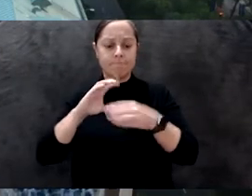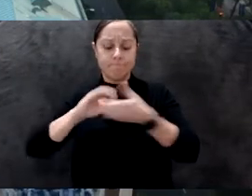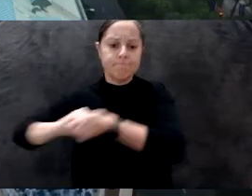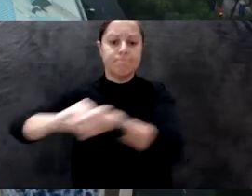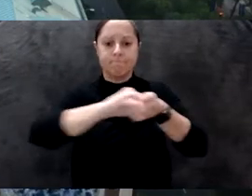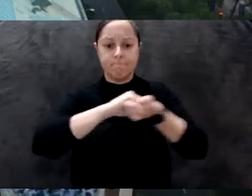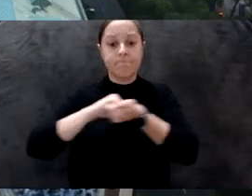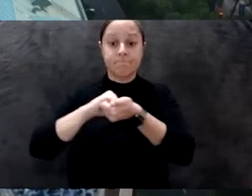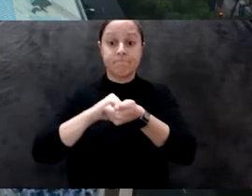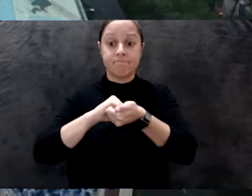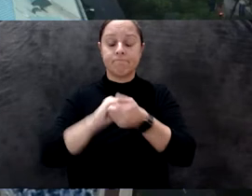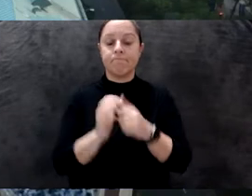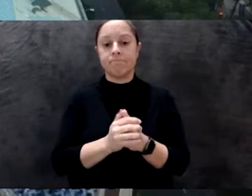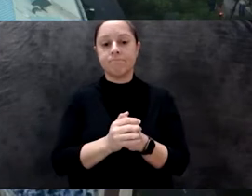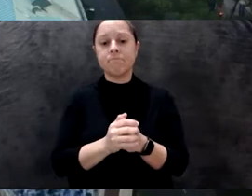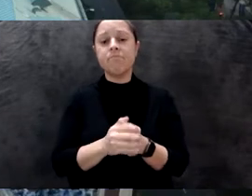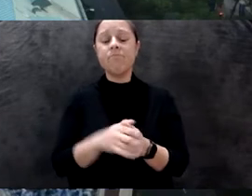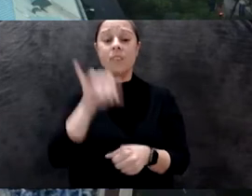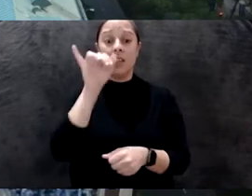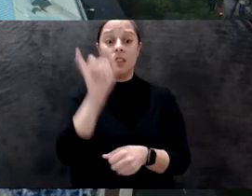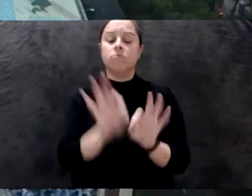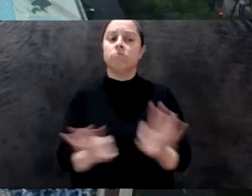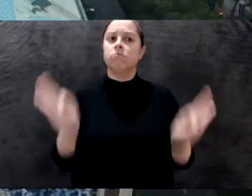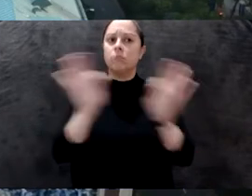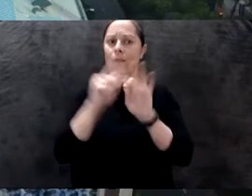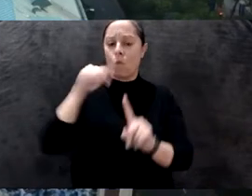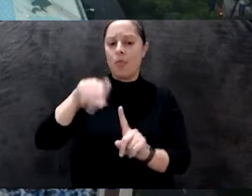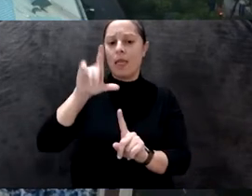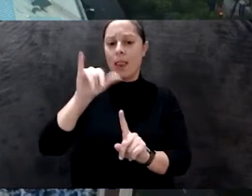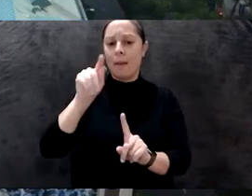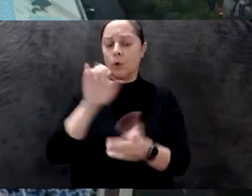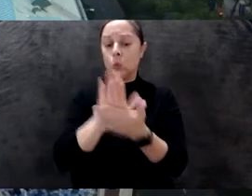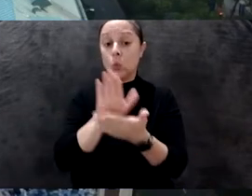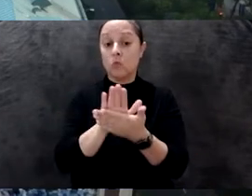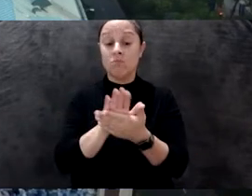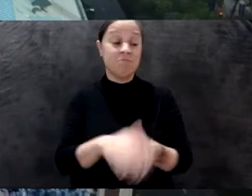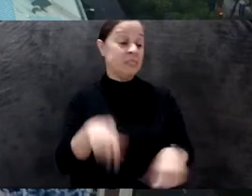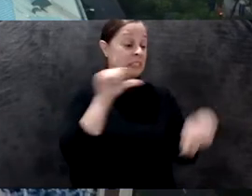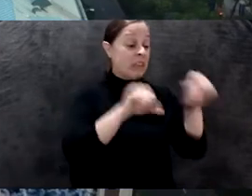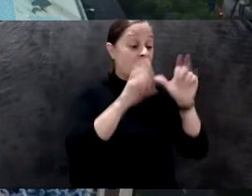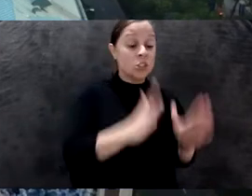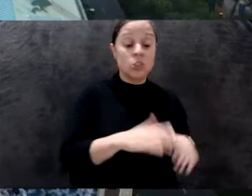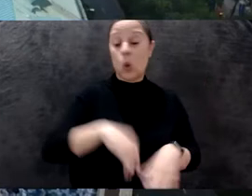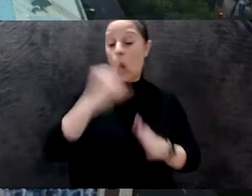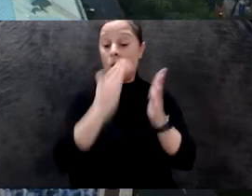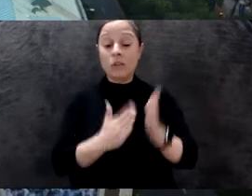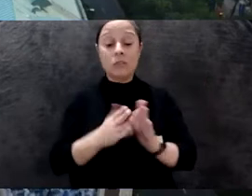These discussions will bring together scientists, artists, policymakers,